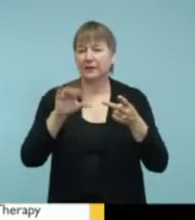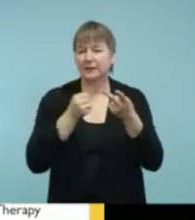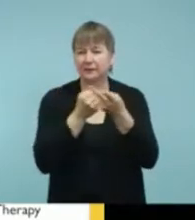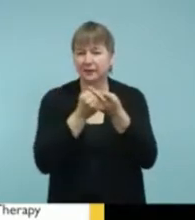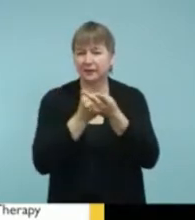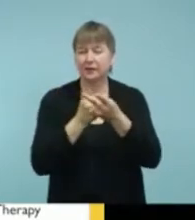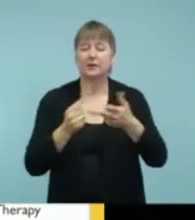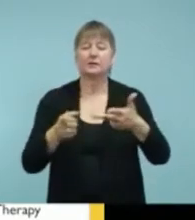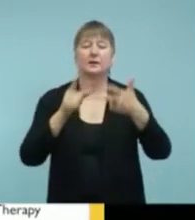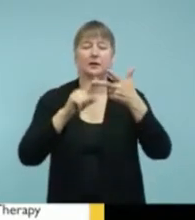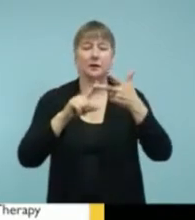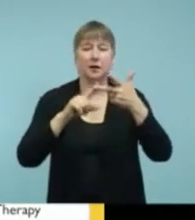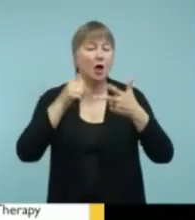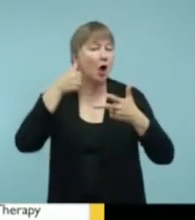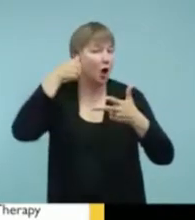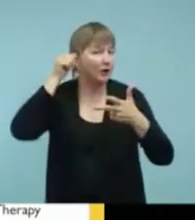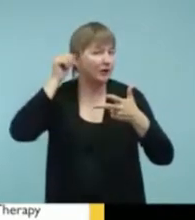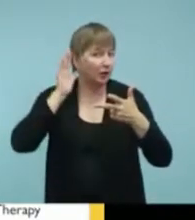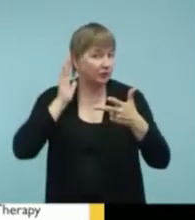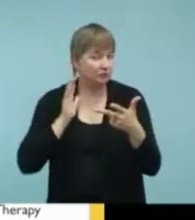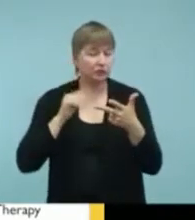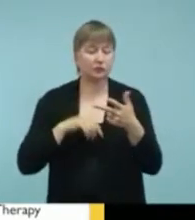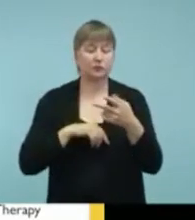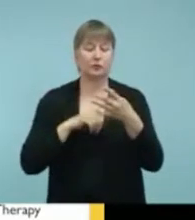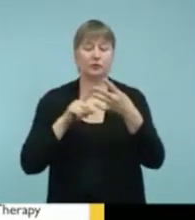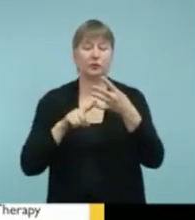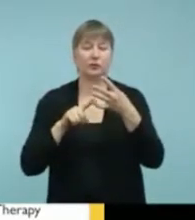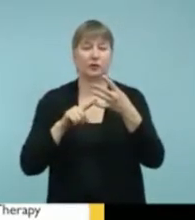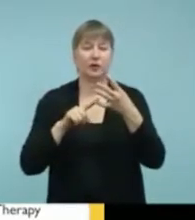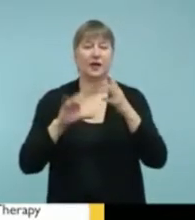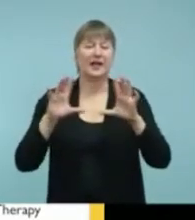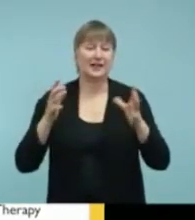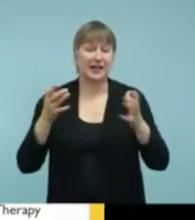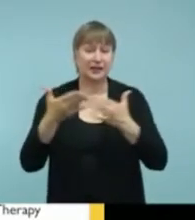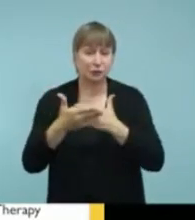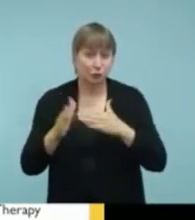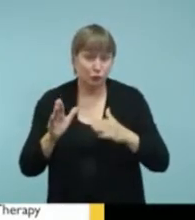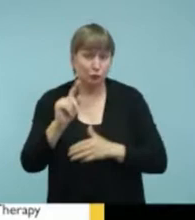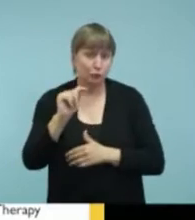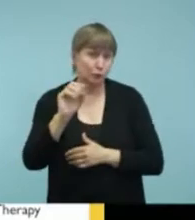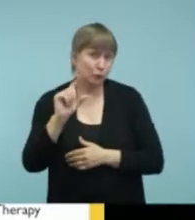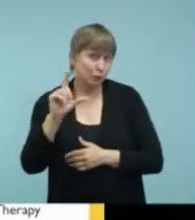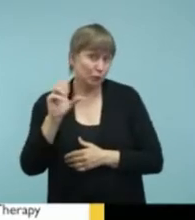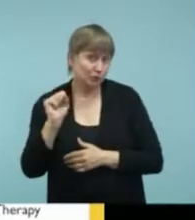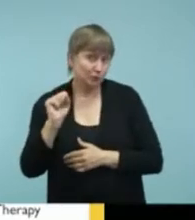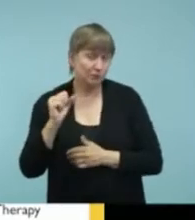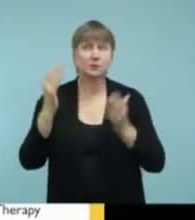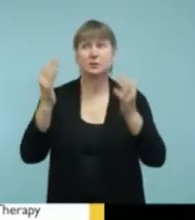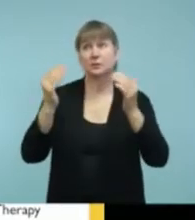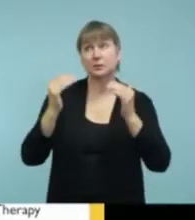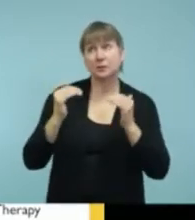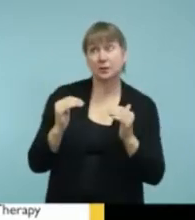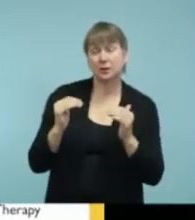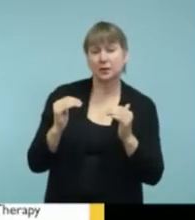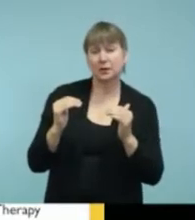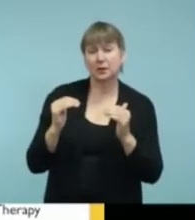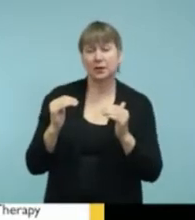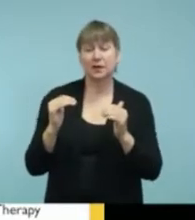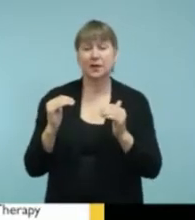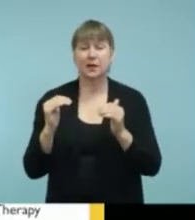audiology, then classroom tools, then hearing.